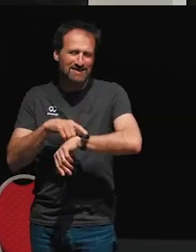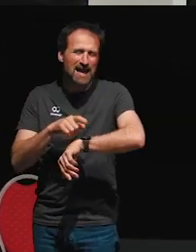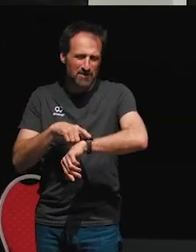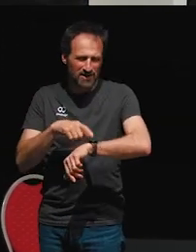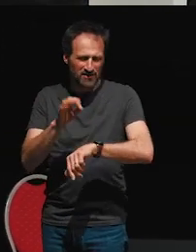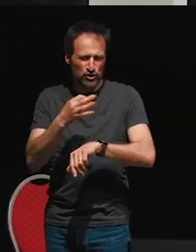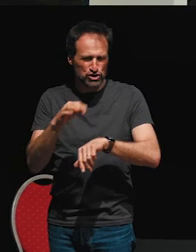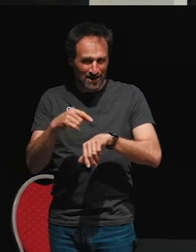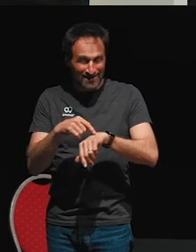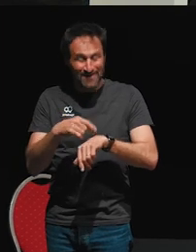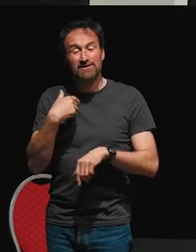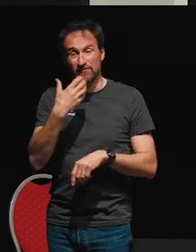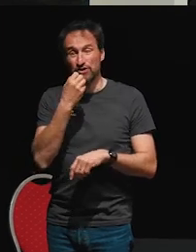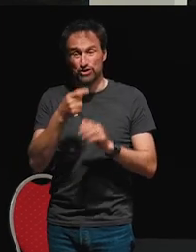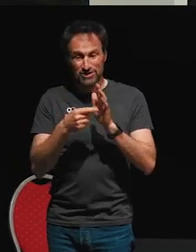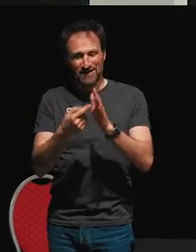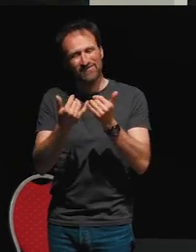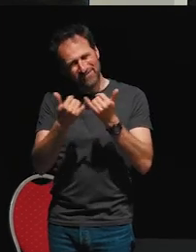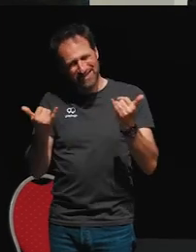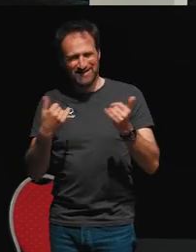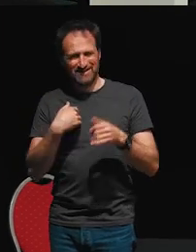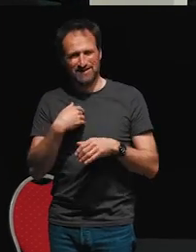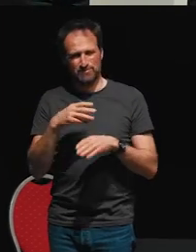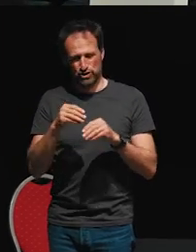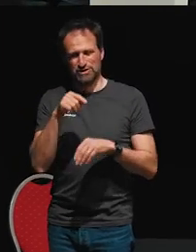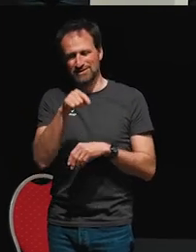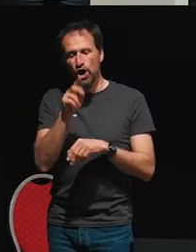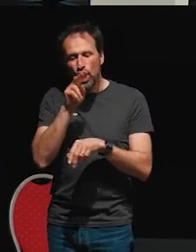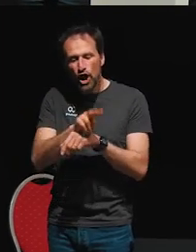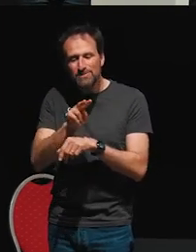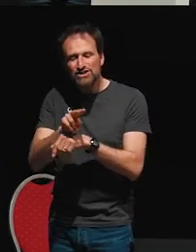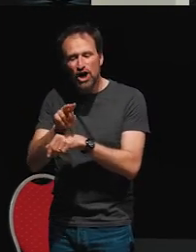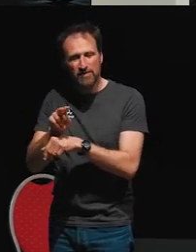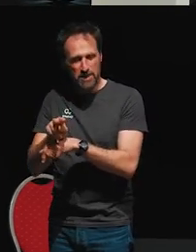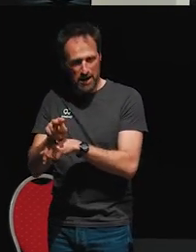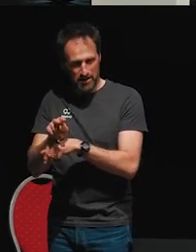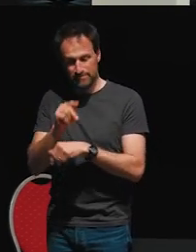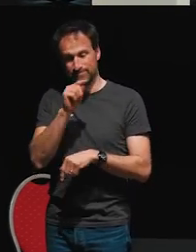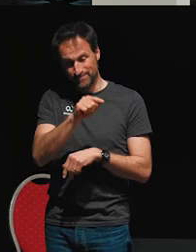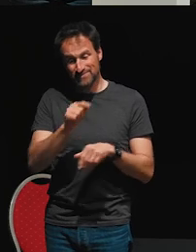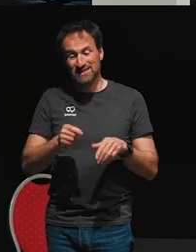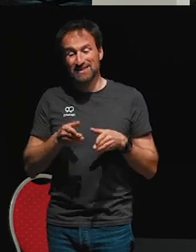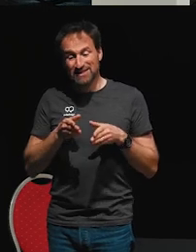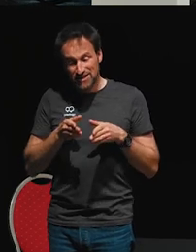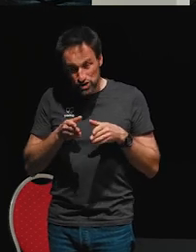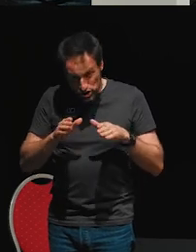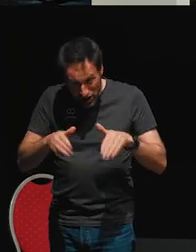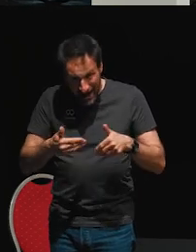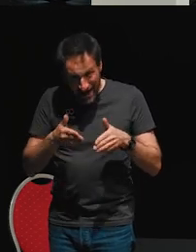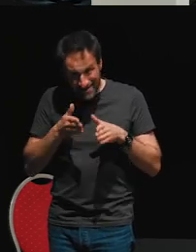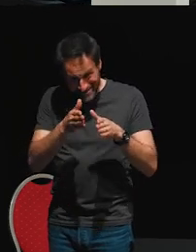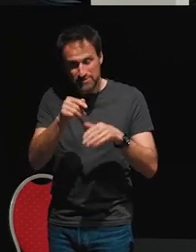with observables. So this start stream or start observable is created using the RxJS from event